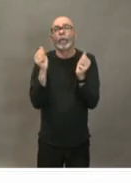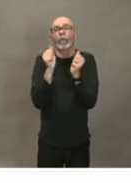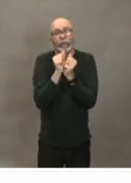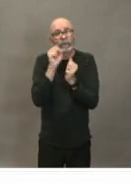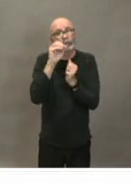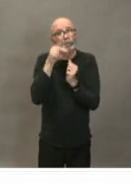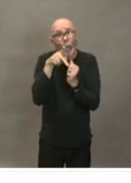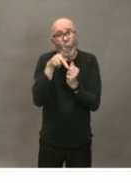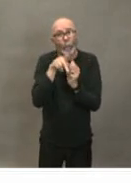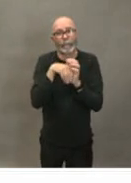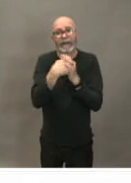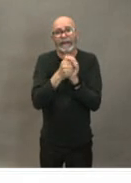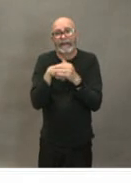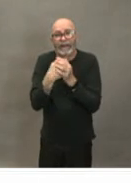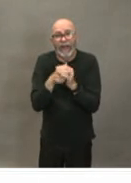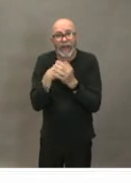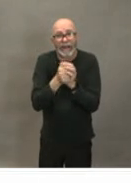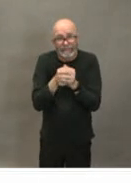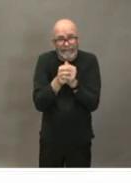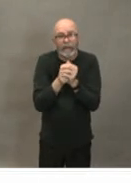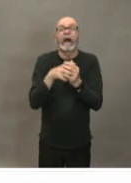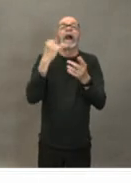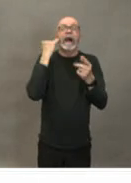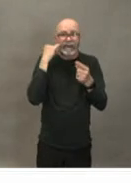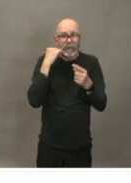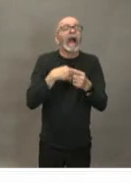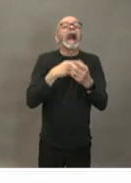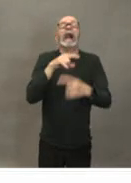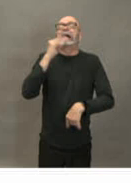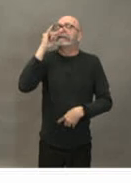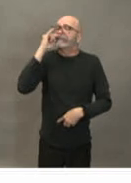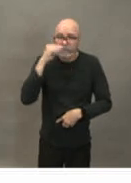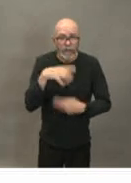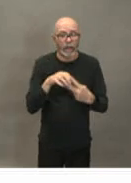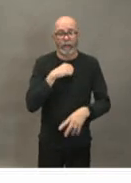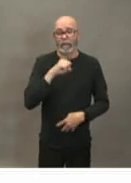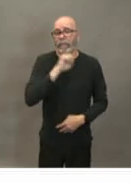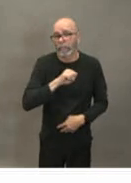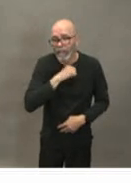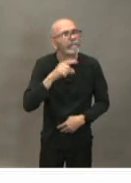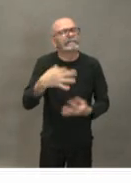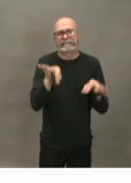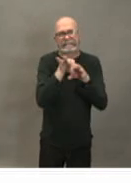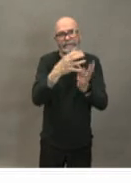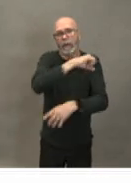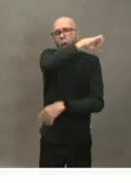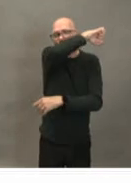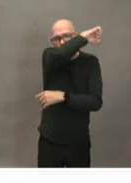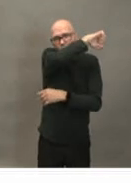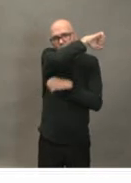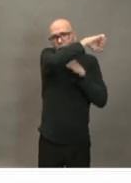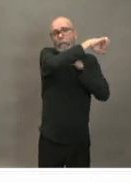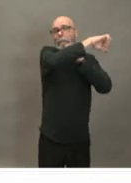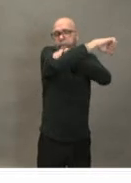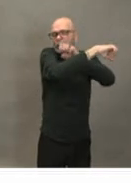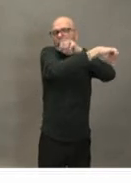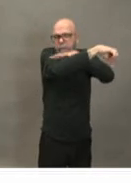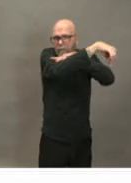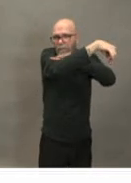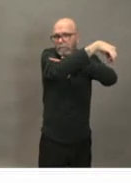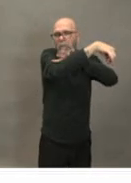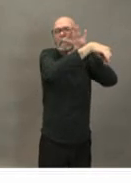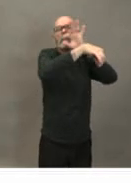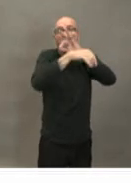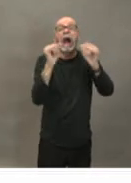you're coughing you're sneezing into your sleeve or if you have to cough into your hands do it with a kleenex and then throw that kleenex away and and